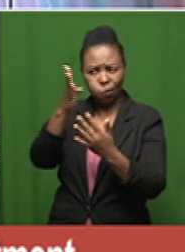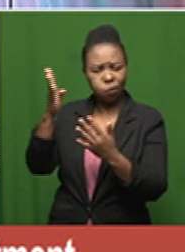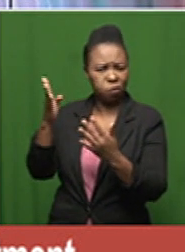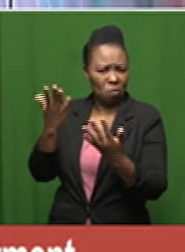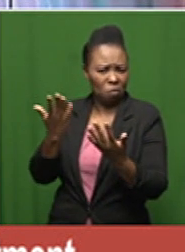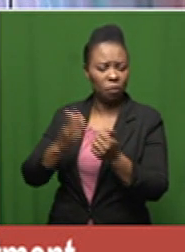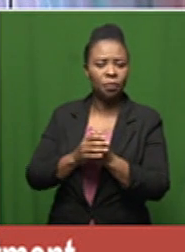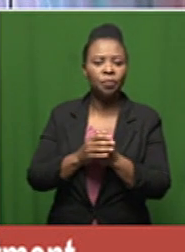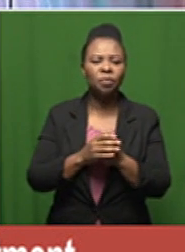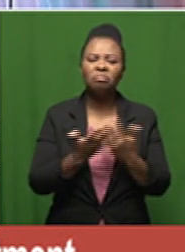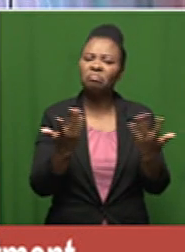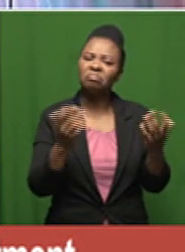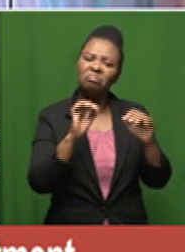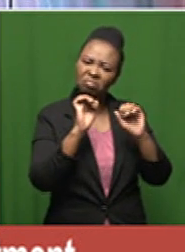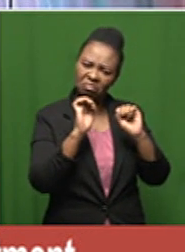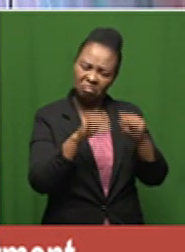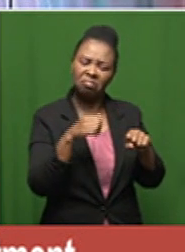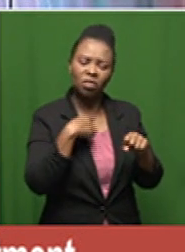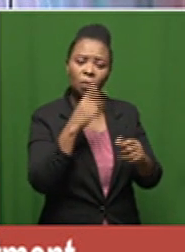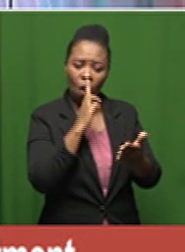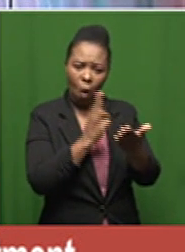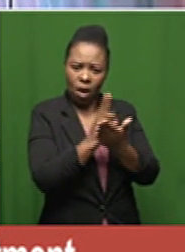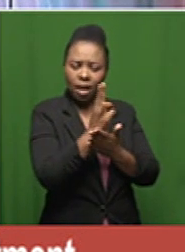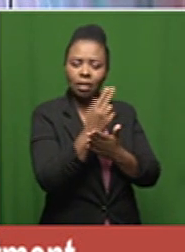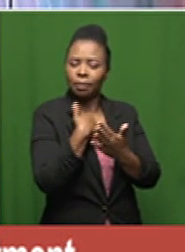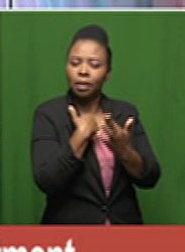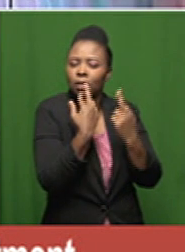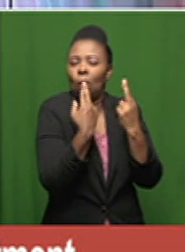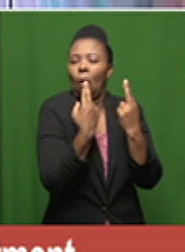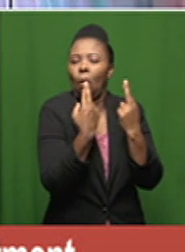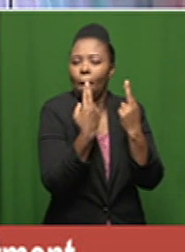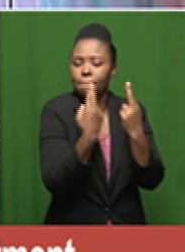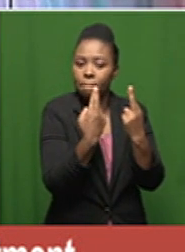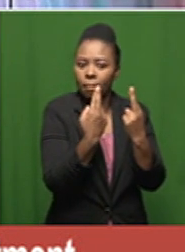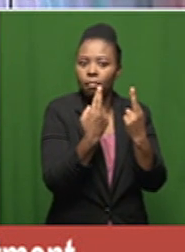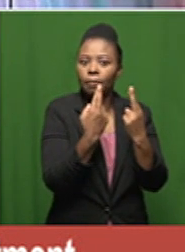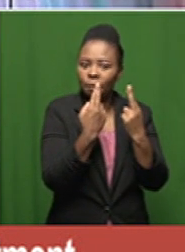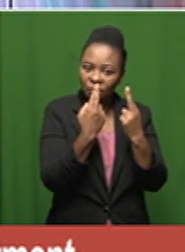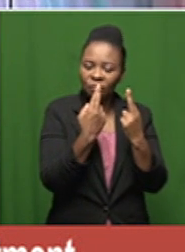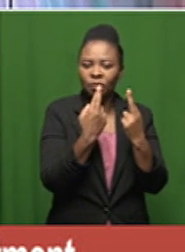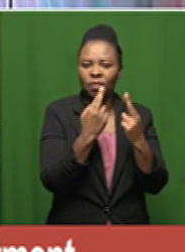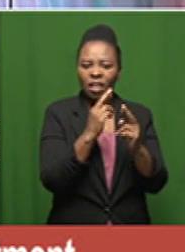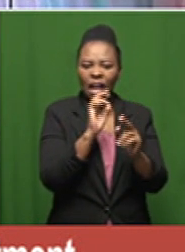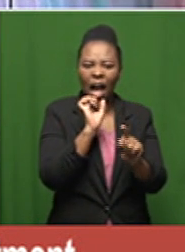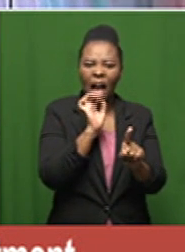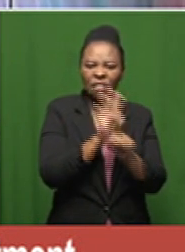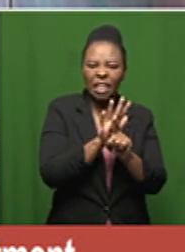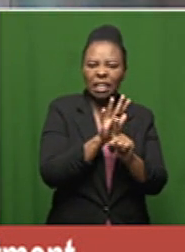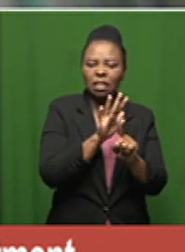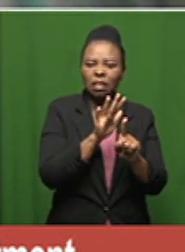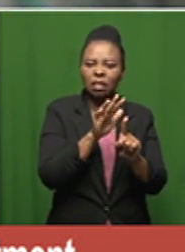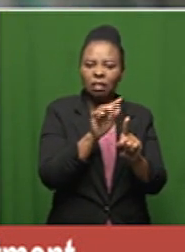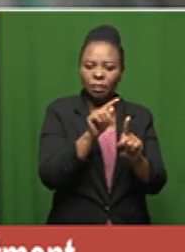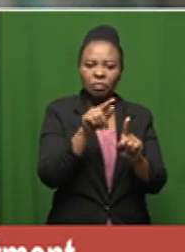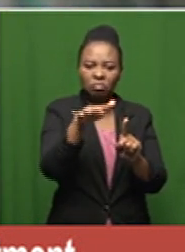well i think that is the case i must be honest i had been hoping that it would affect primarily areas that had not